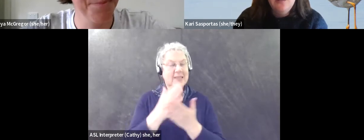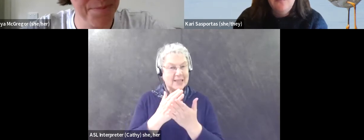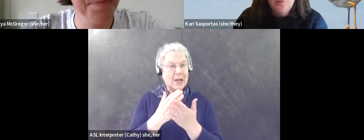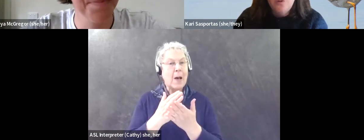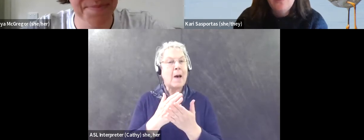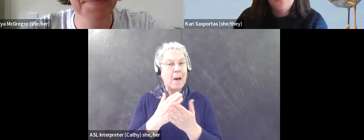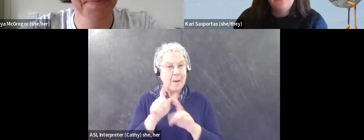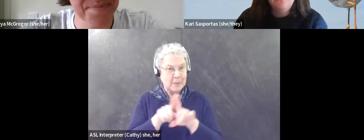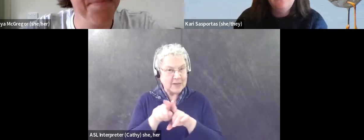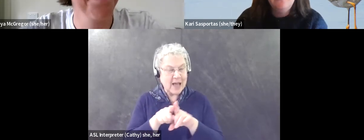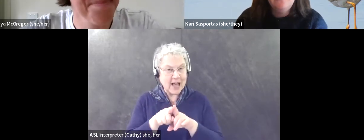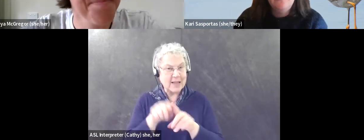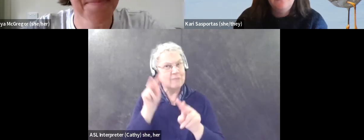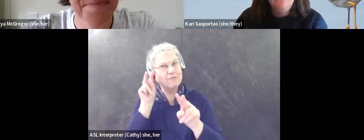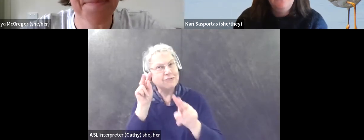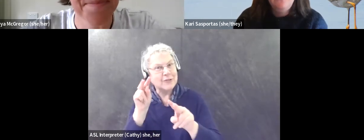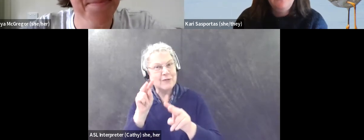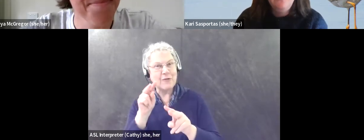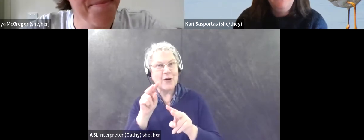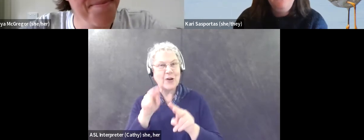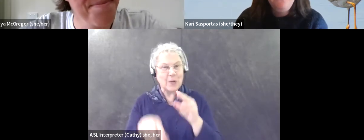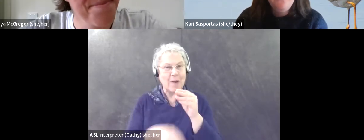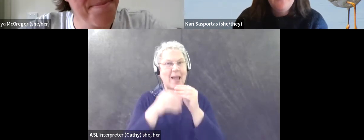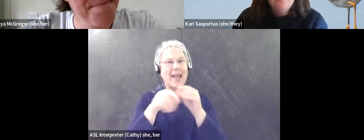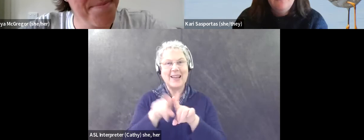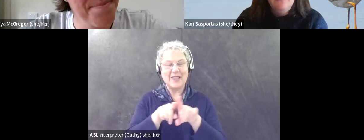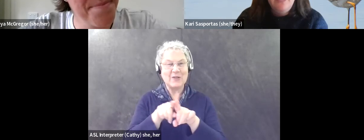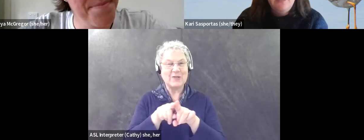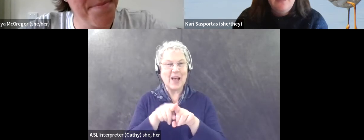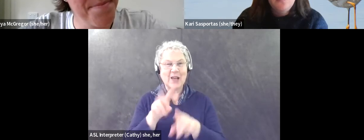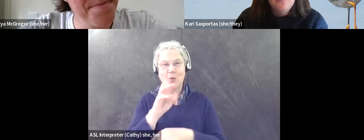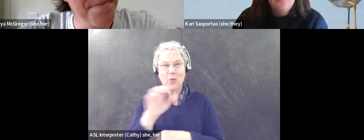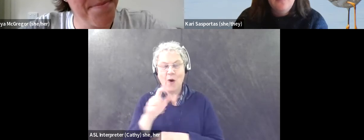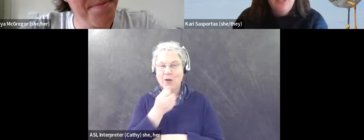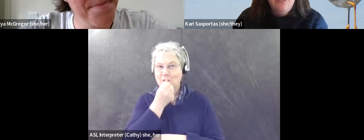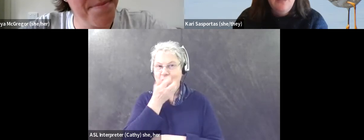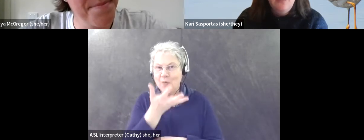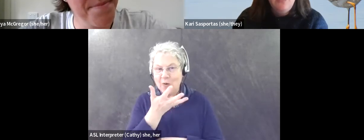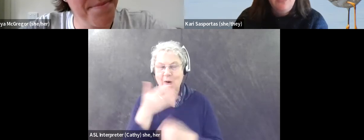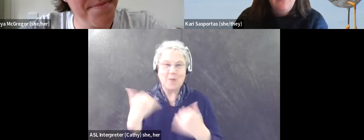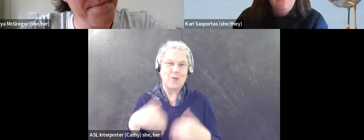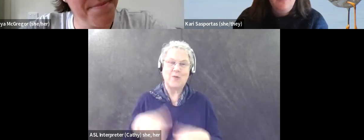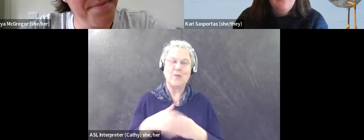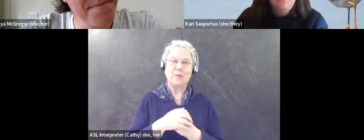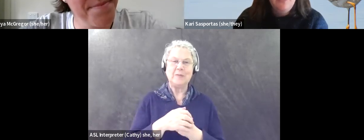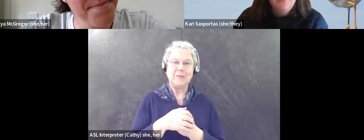actually look forward to wearing. And so, um, that has worked for me. I have a pair of hiking